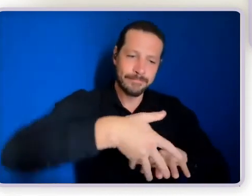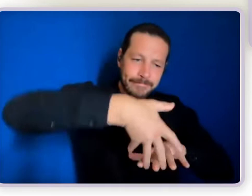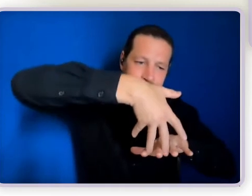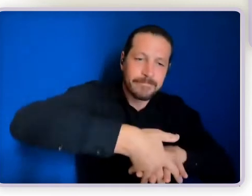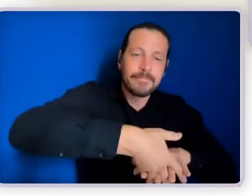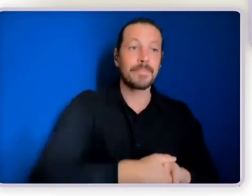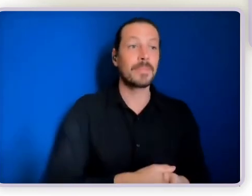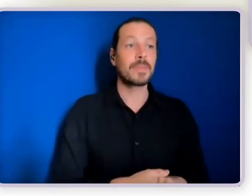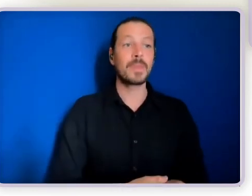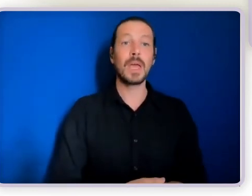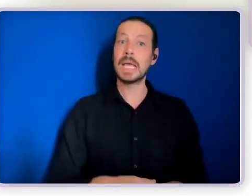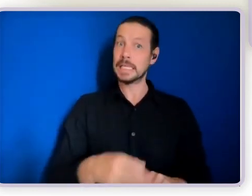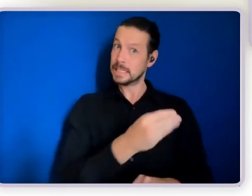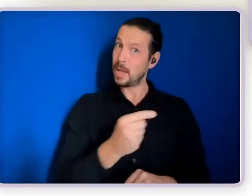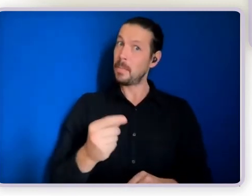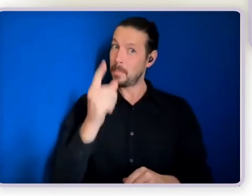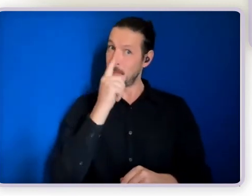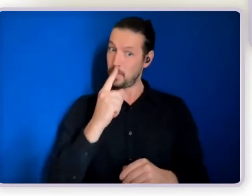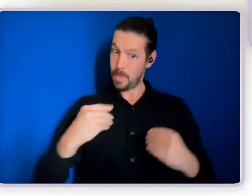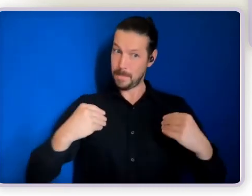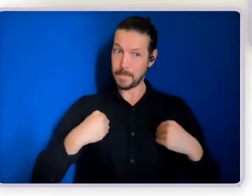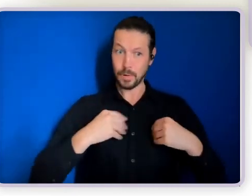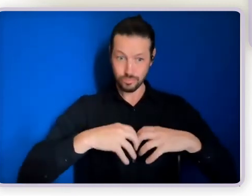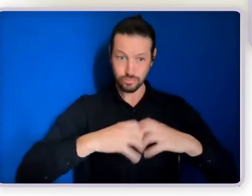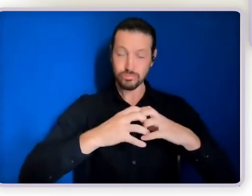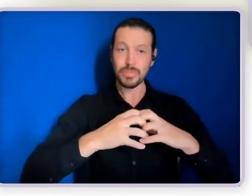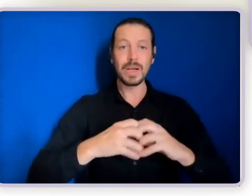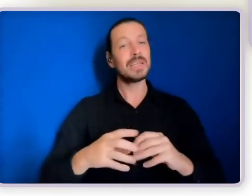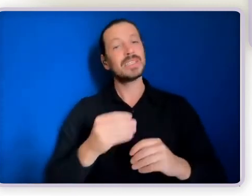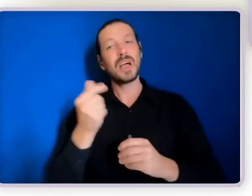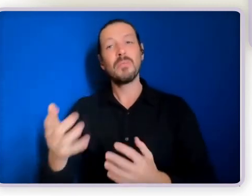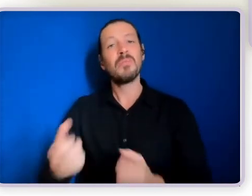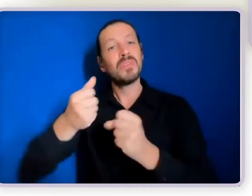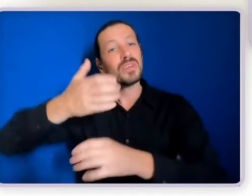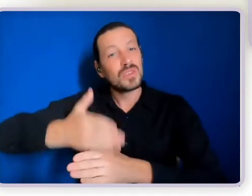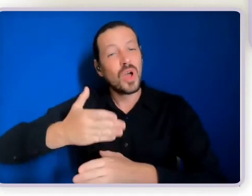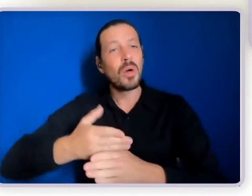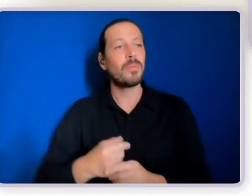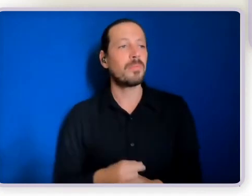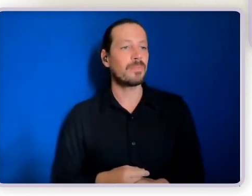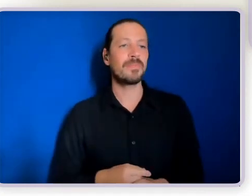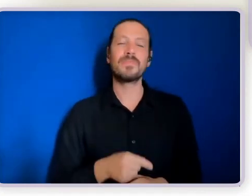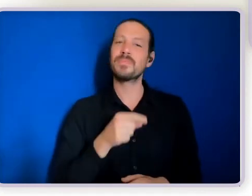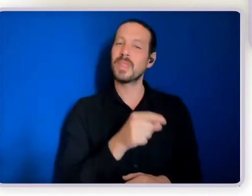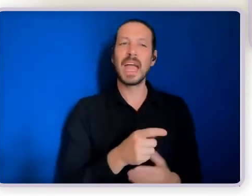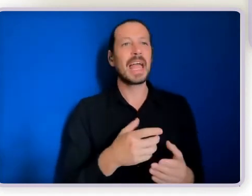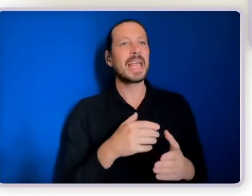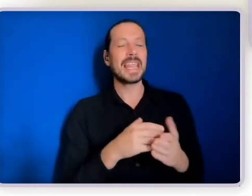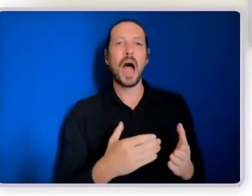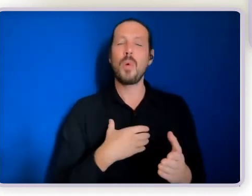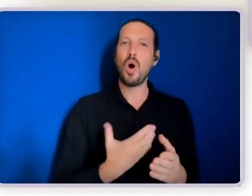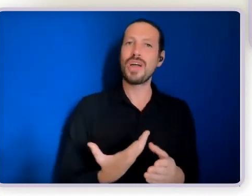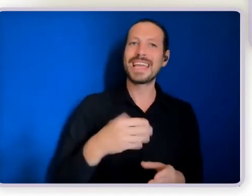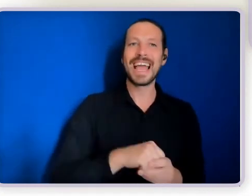businesses and some of them have found employment they've become more involved and engaged in their own life and that's what I was just